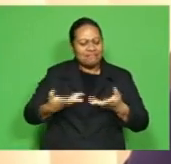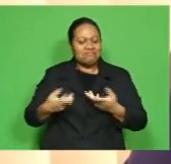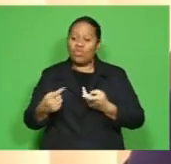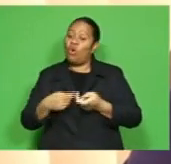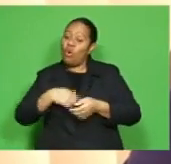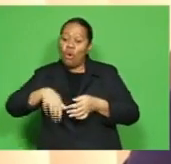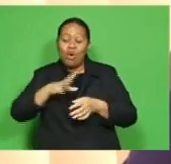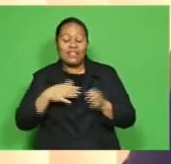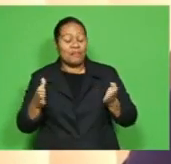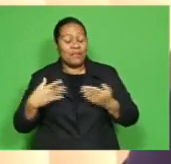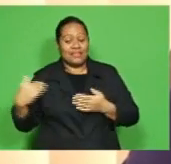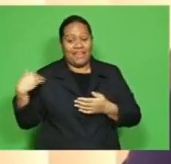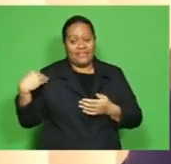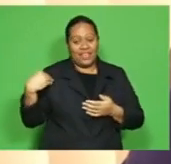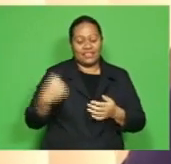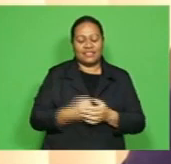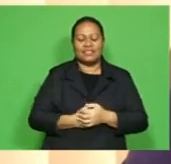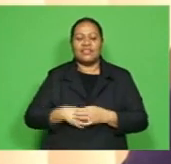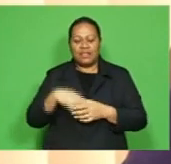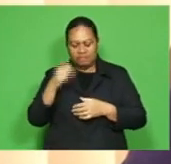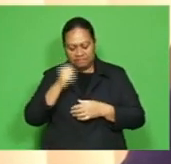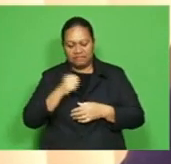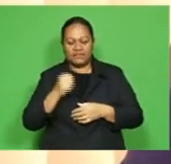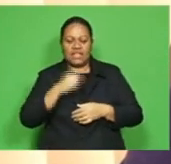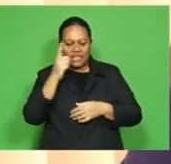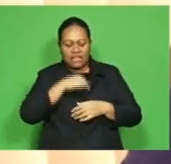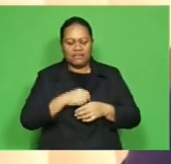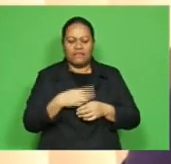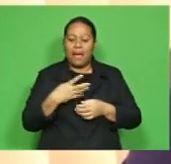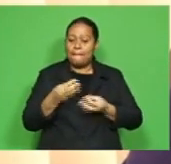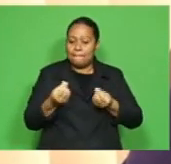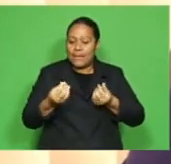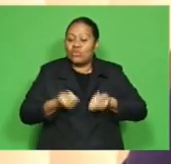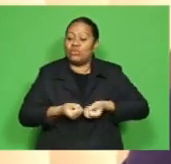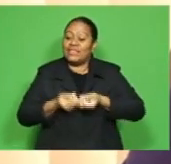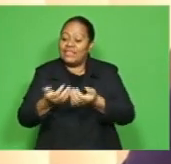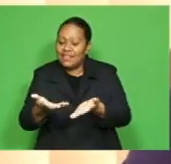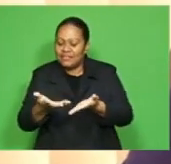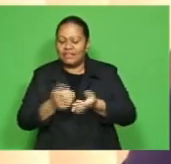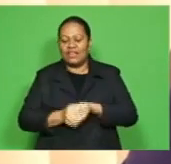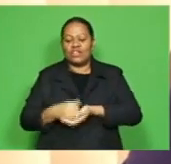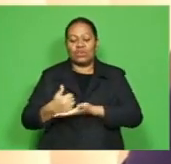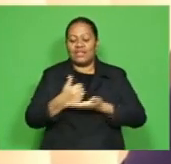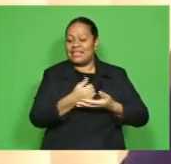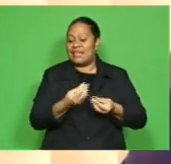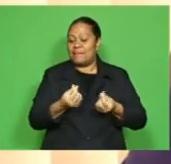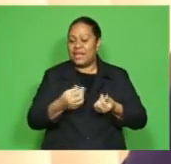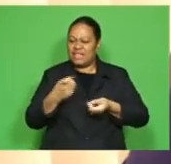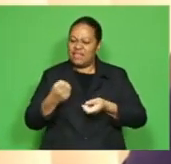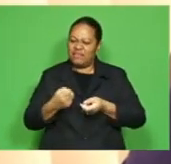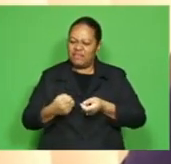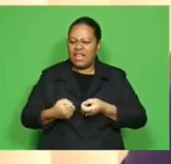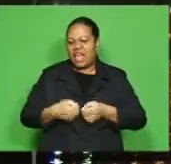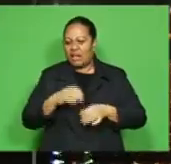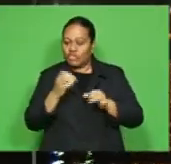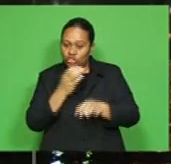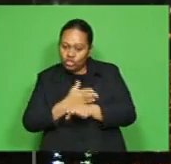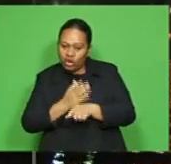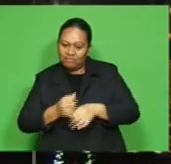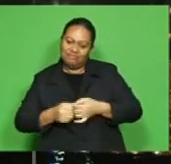players and those are affected. And then there will be some monetary funds given to the players that have lost their income and everything.